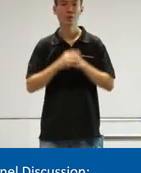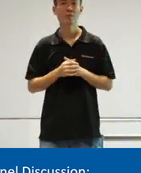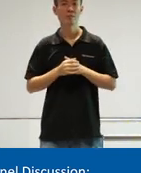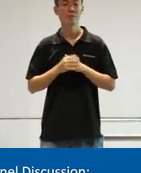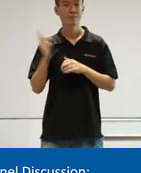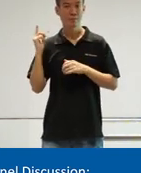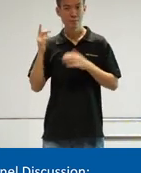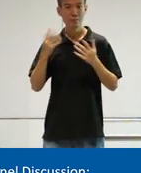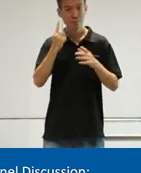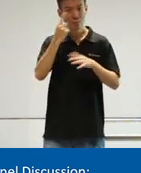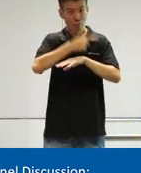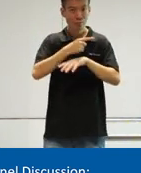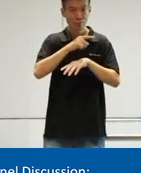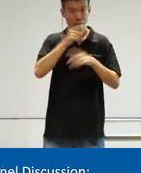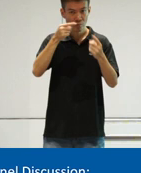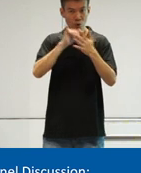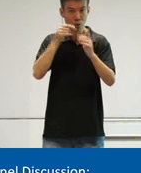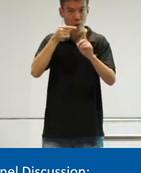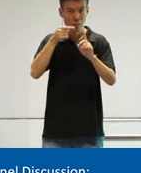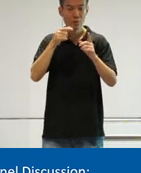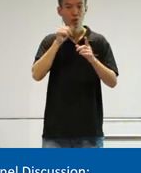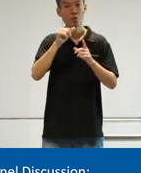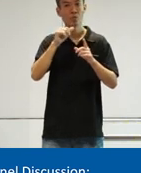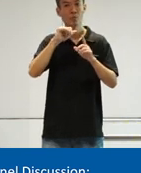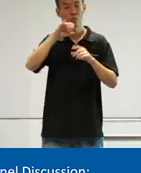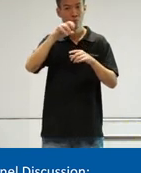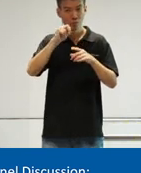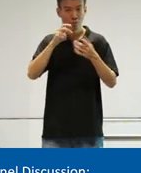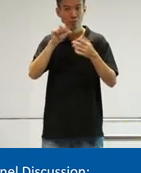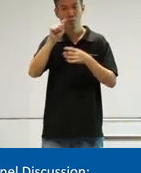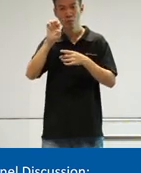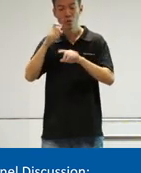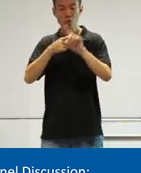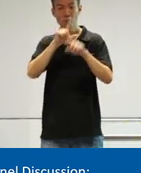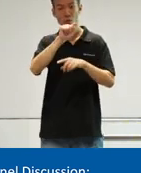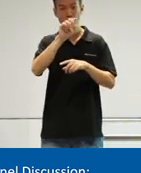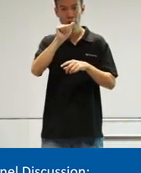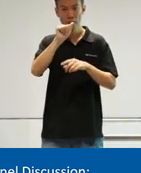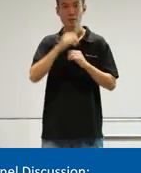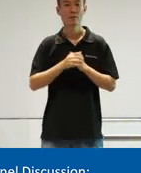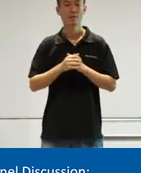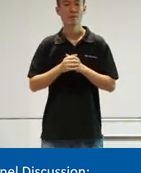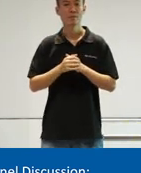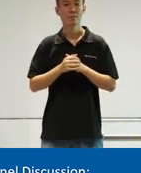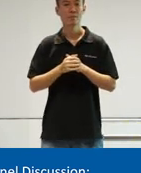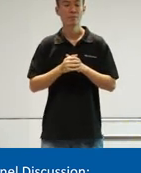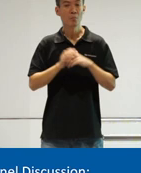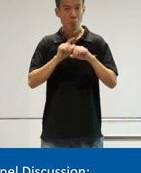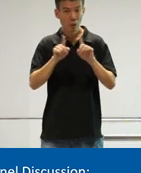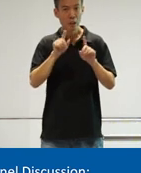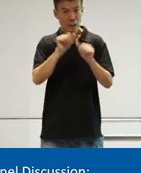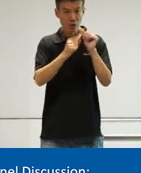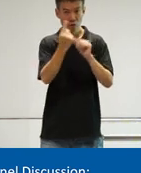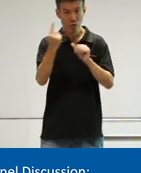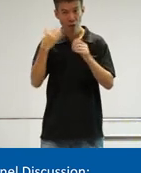We will one day come to a point, and I'm not trying to look to Steve, who is from LTA. But we each